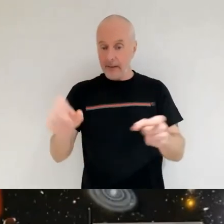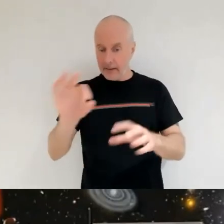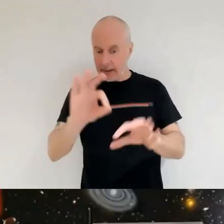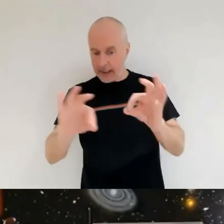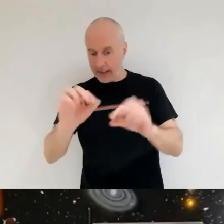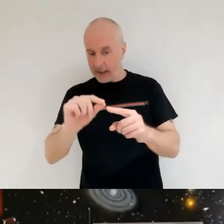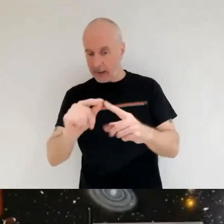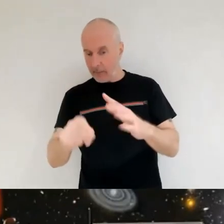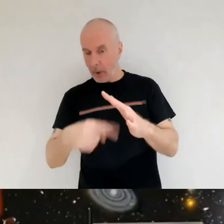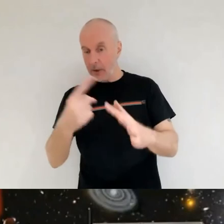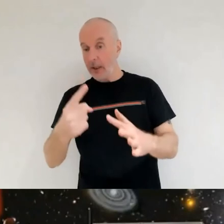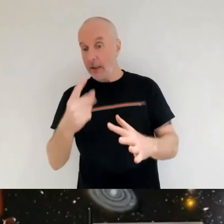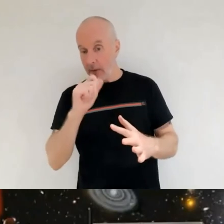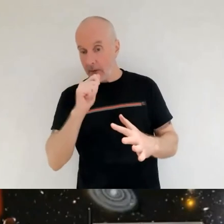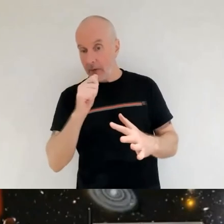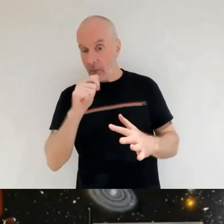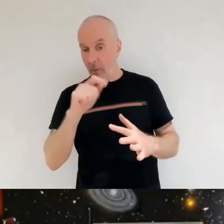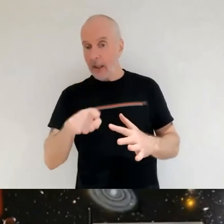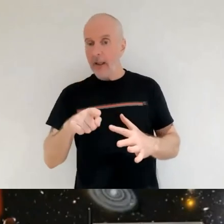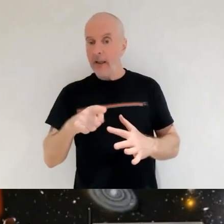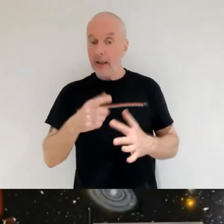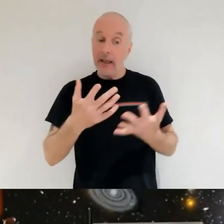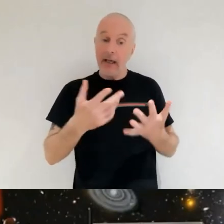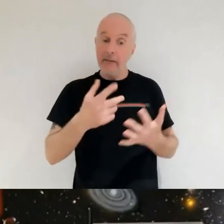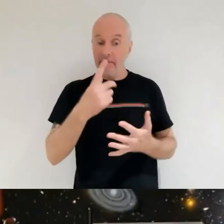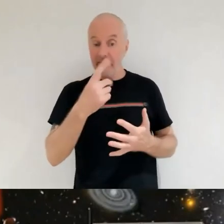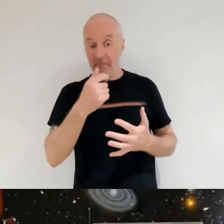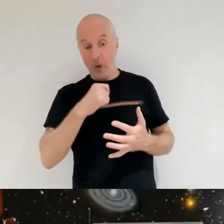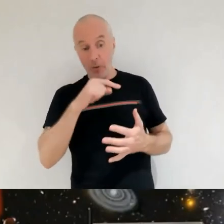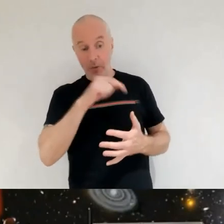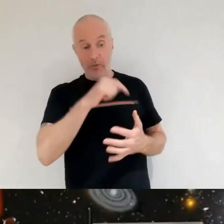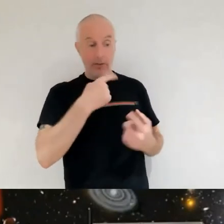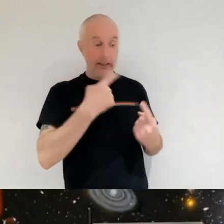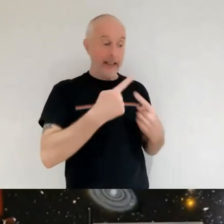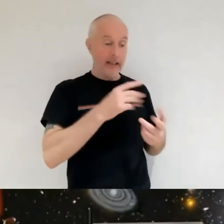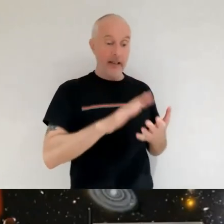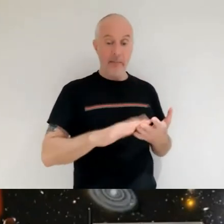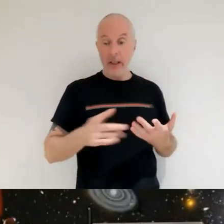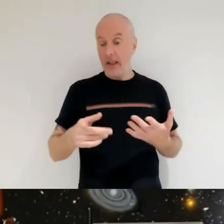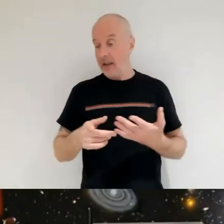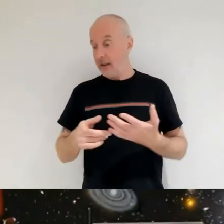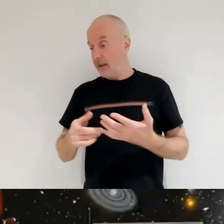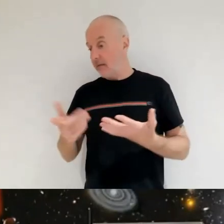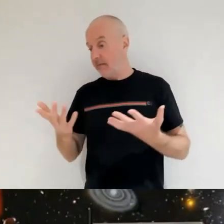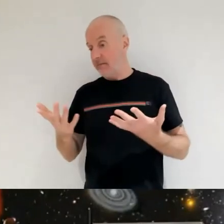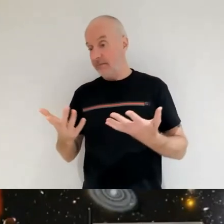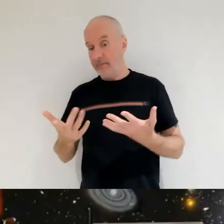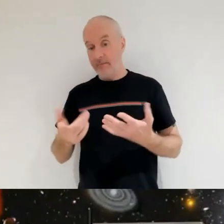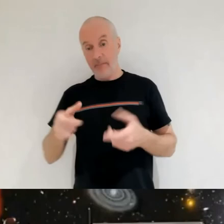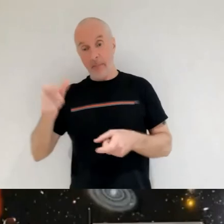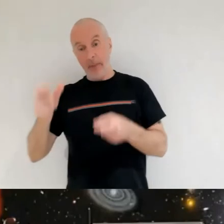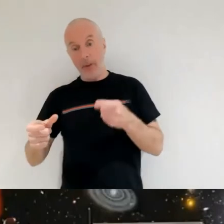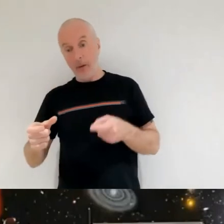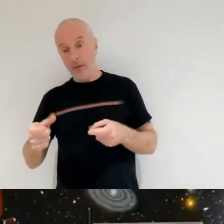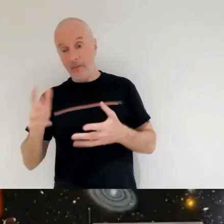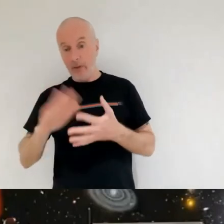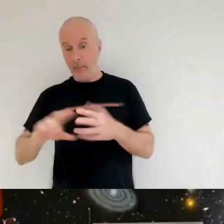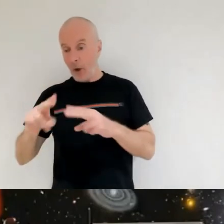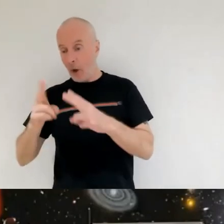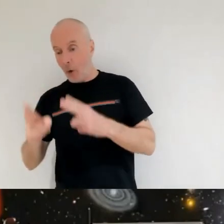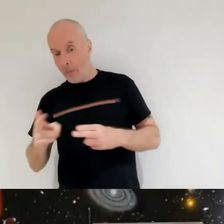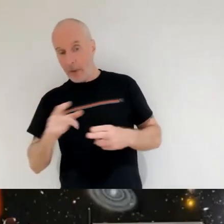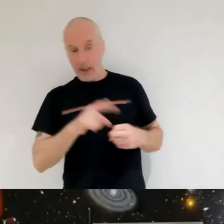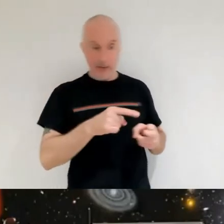which are going to utilize that data and allow armchair scientists or at-home scientists to take that data and do something interesting with it